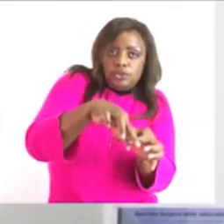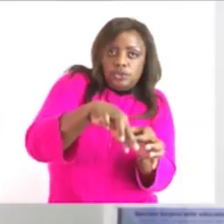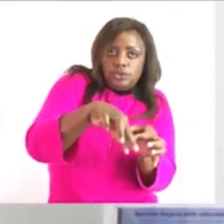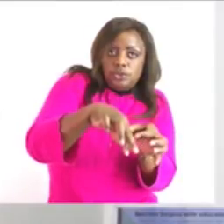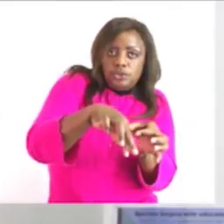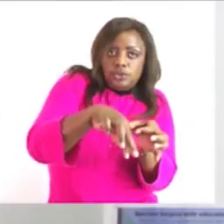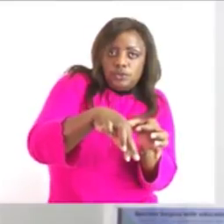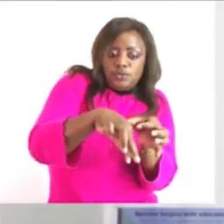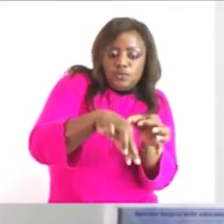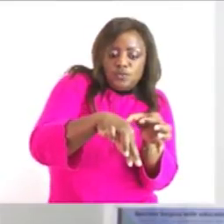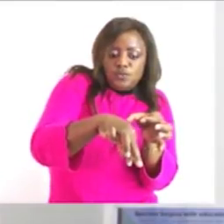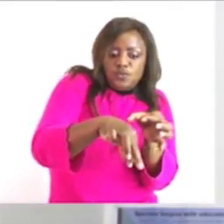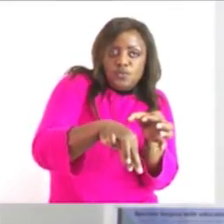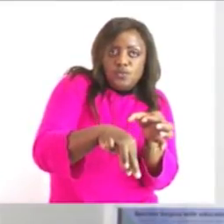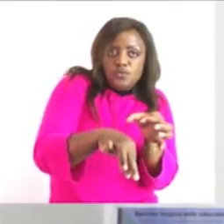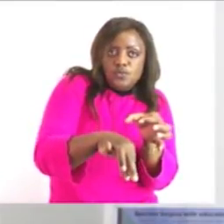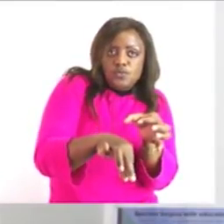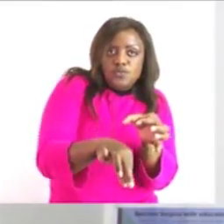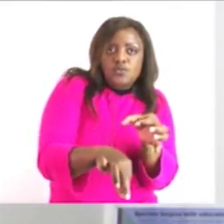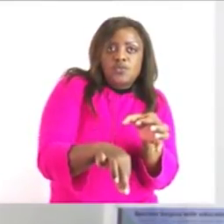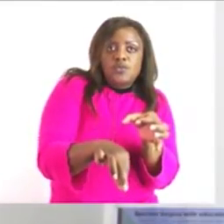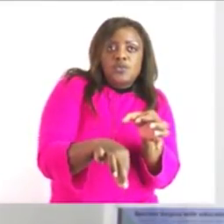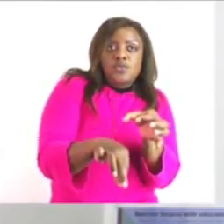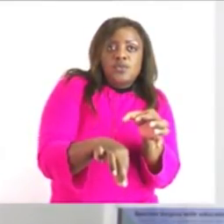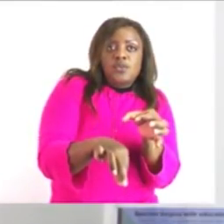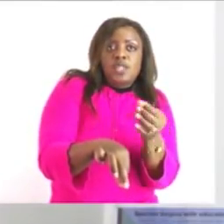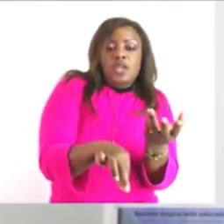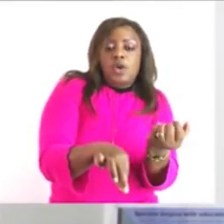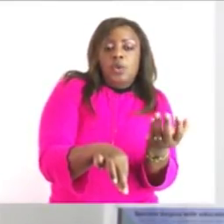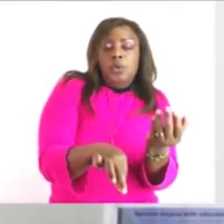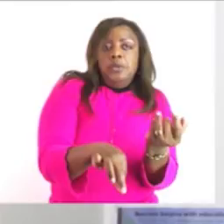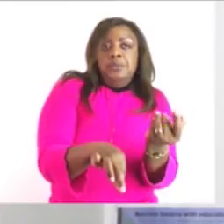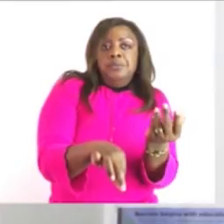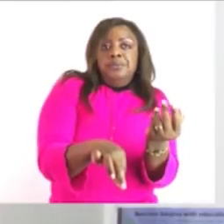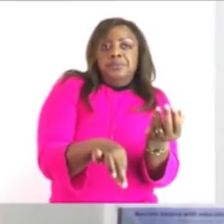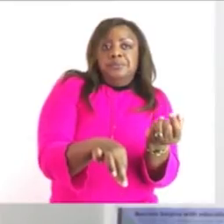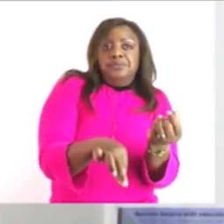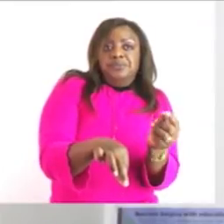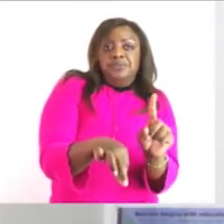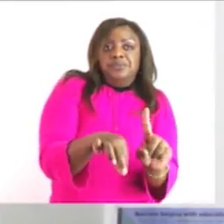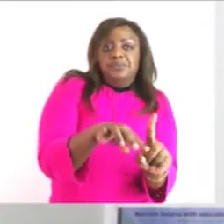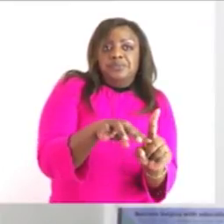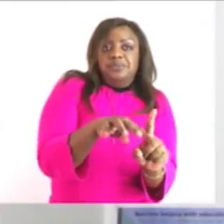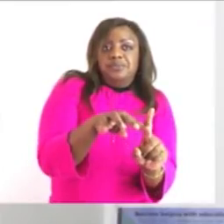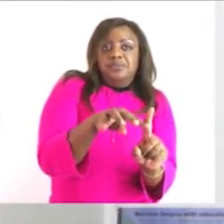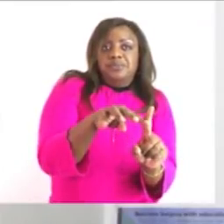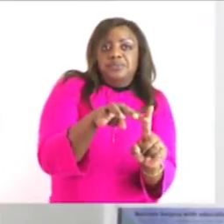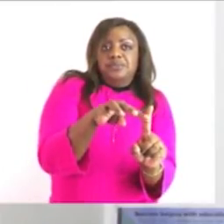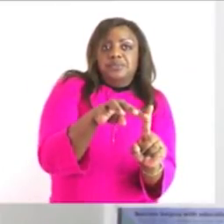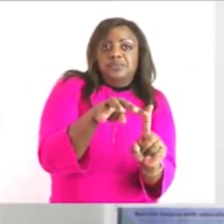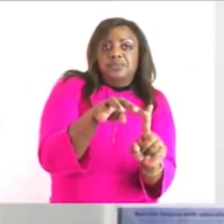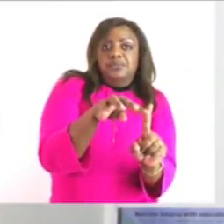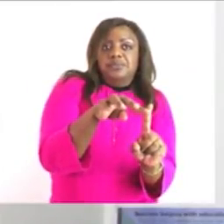down a little bit again it's fine it's fine it can it can still